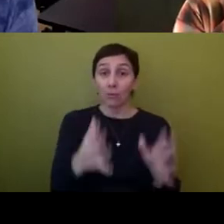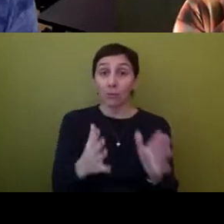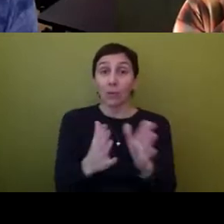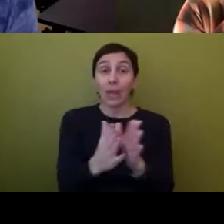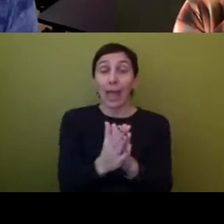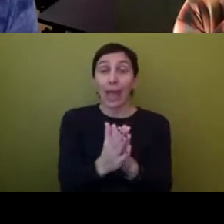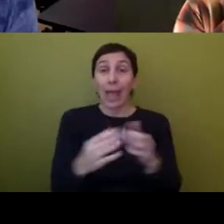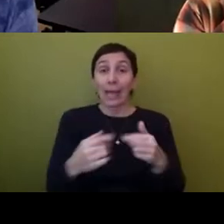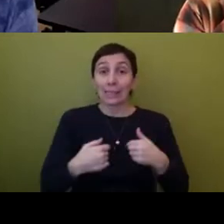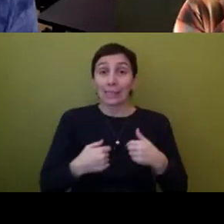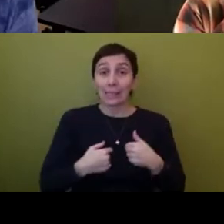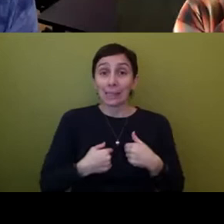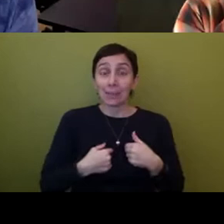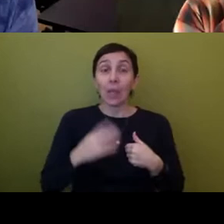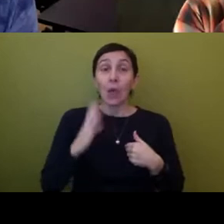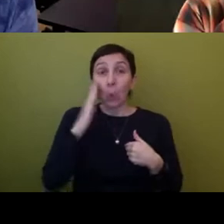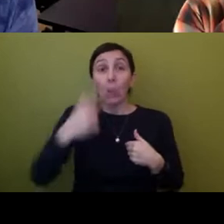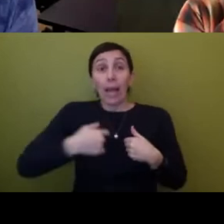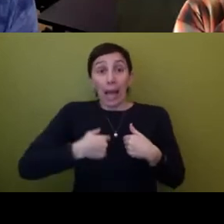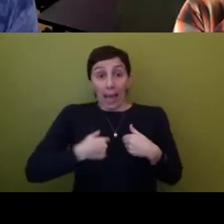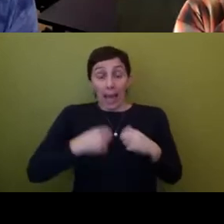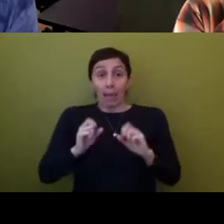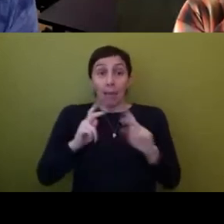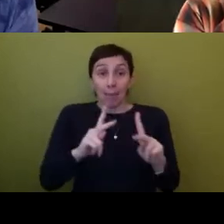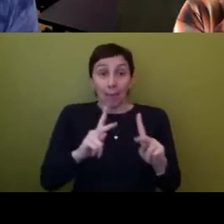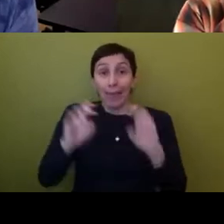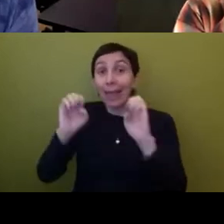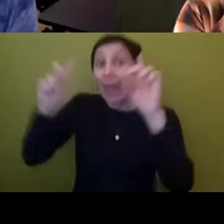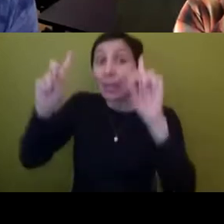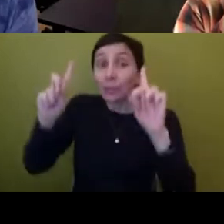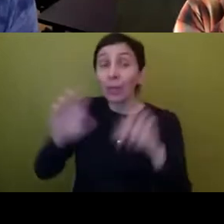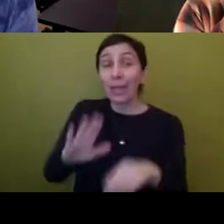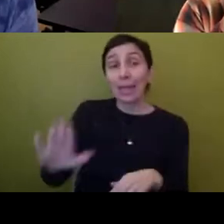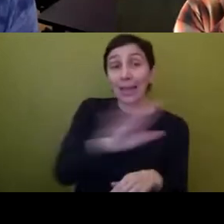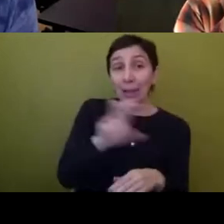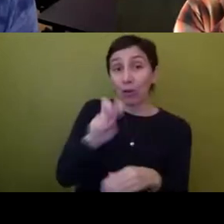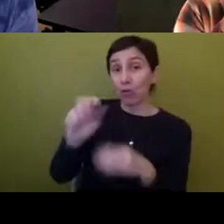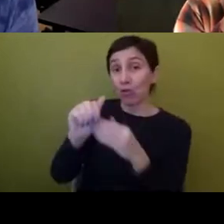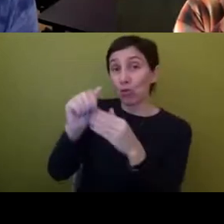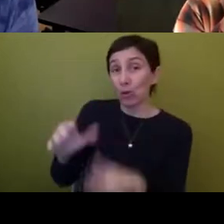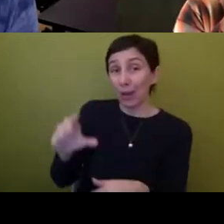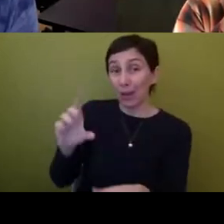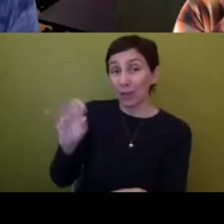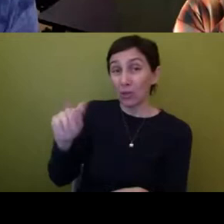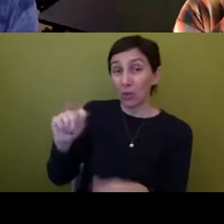if I would come back and I would educate the docents for them. Oh, wow. Okay. And, uh,